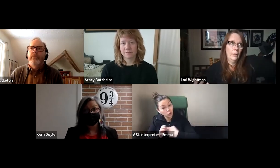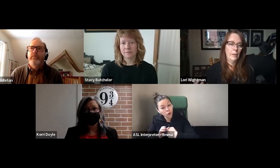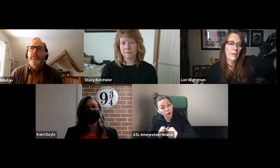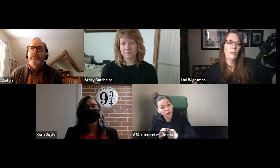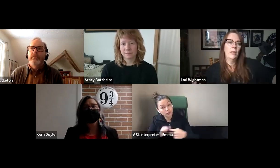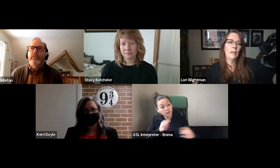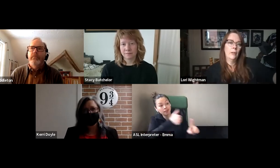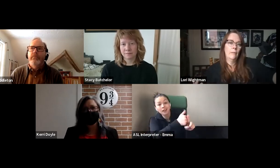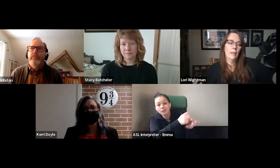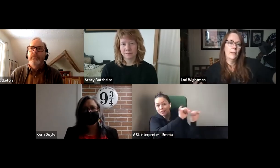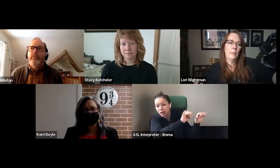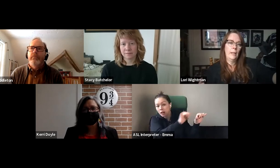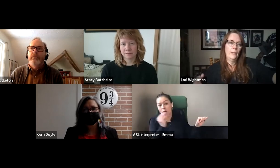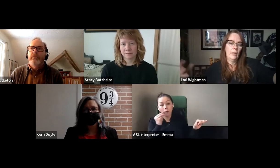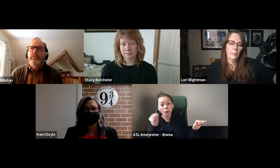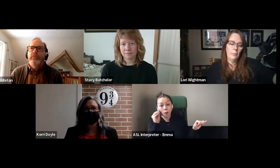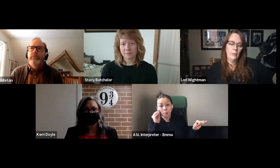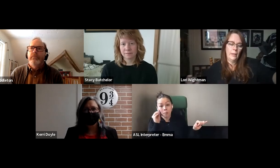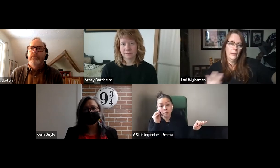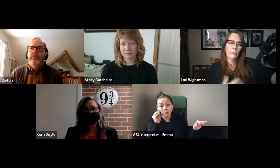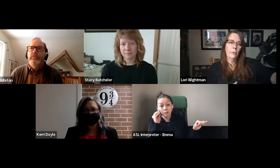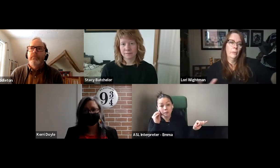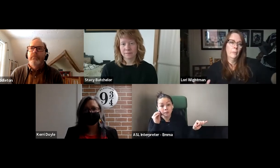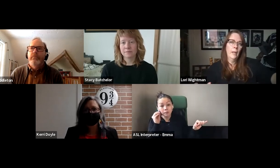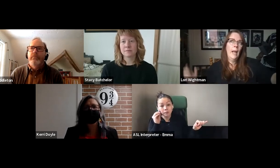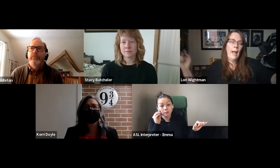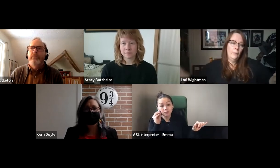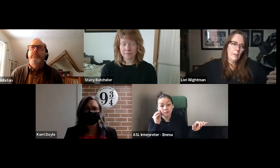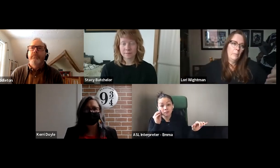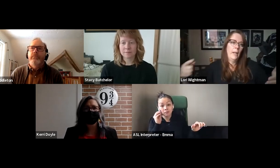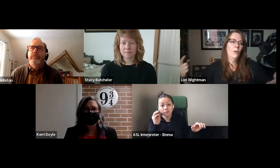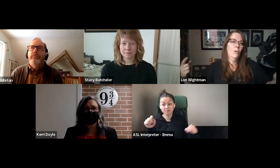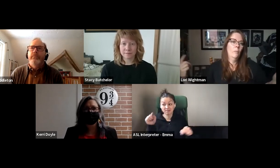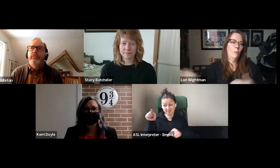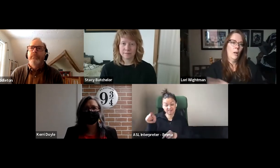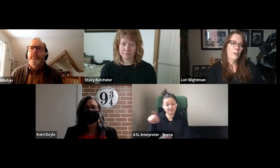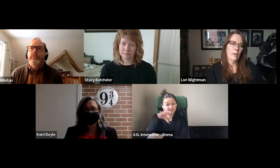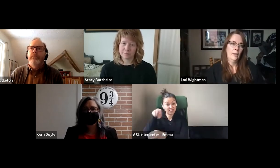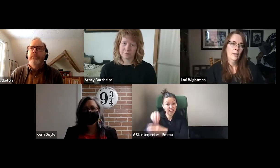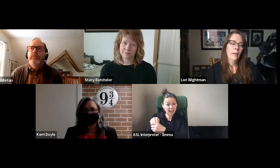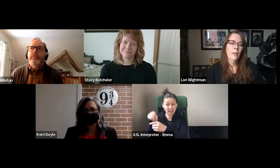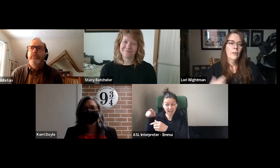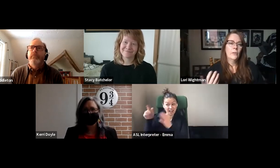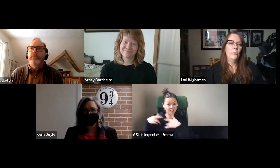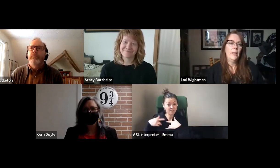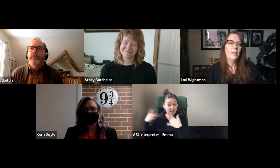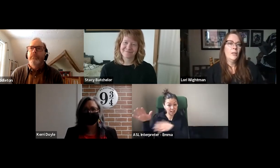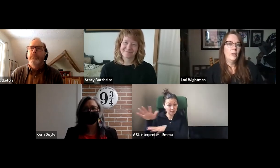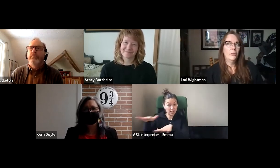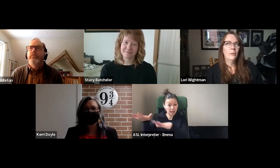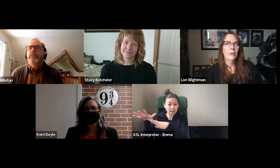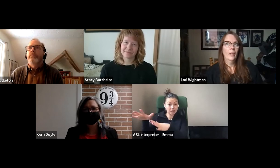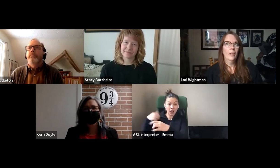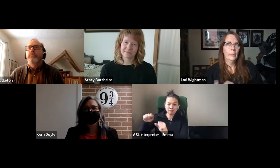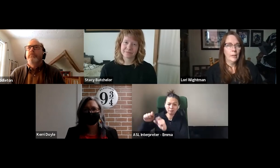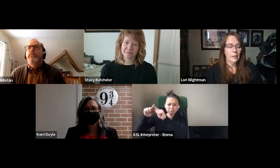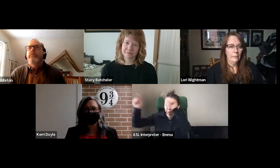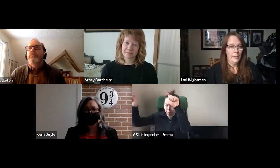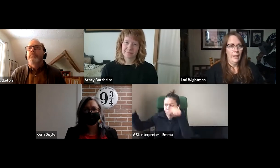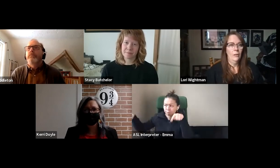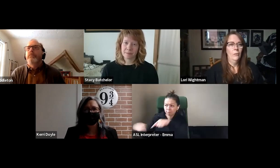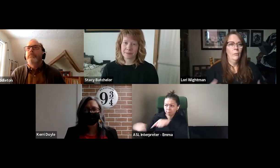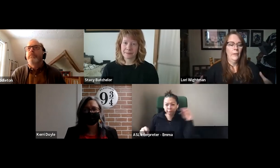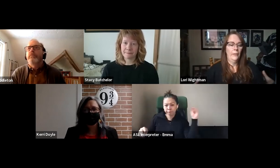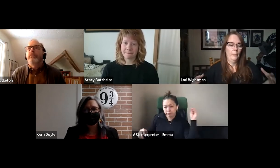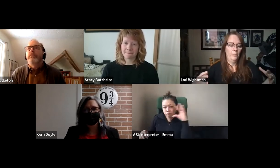on a big screen in our event space. We had people in the room and people at home all watching. So we can do our book